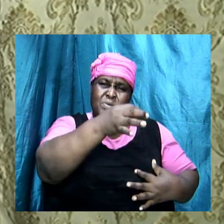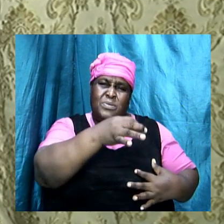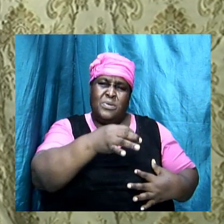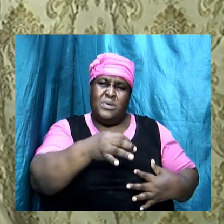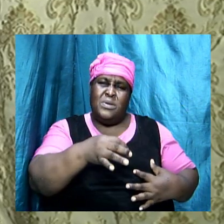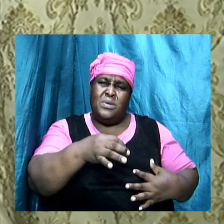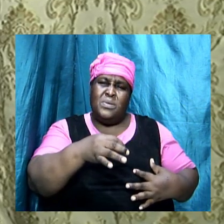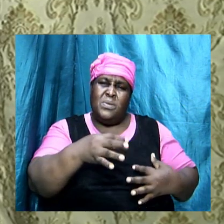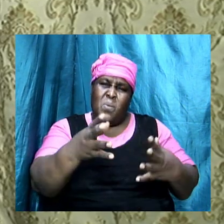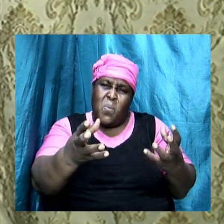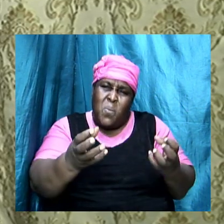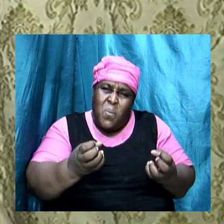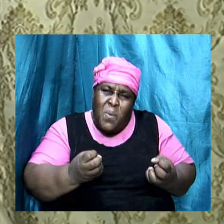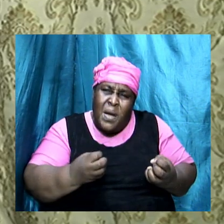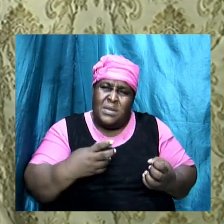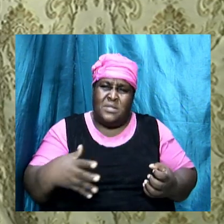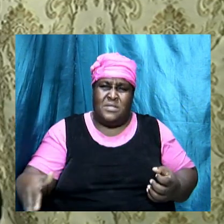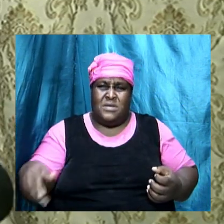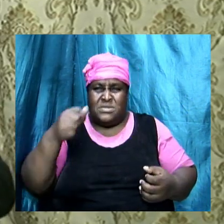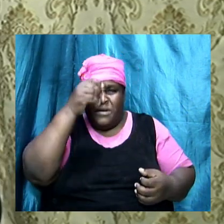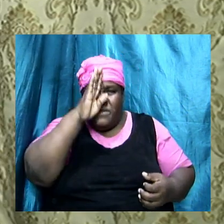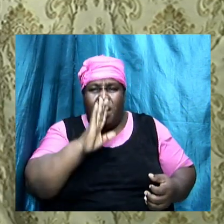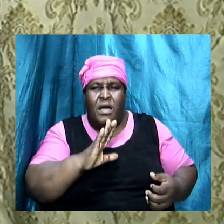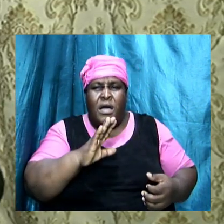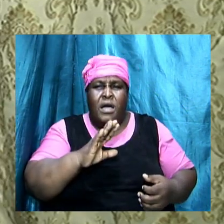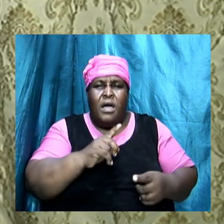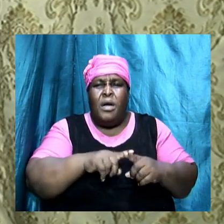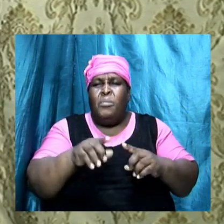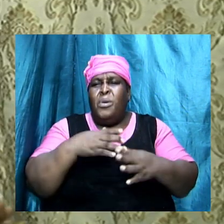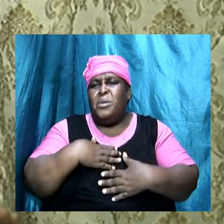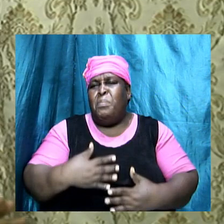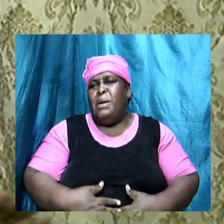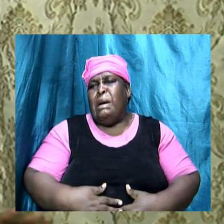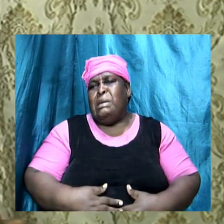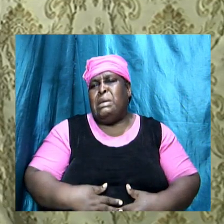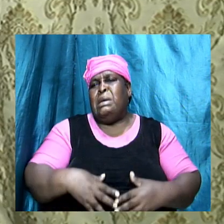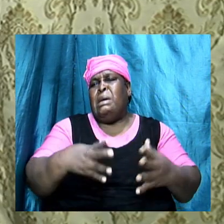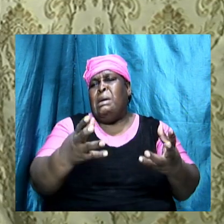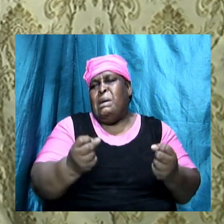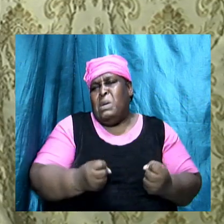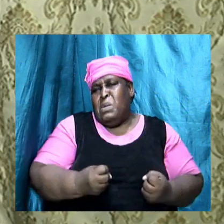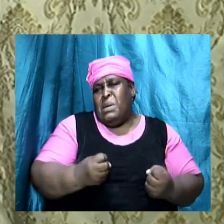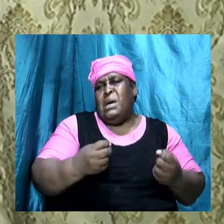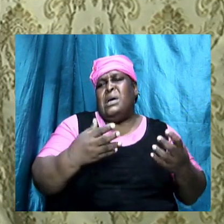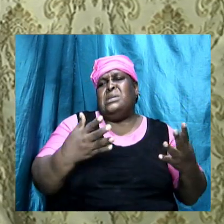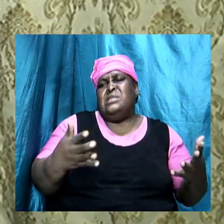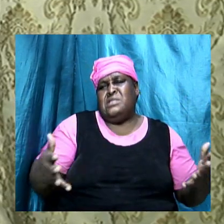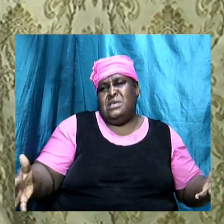after the things of God but the body will tend towards the things of flesh